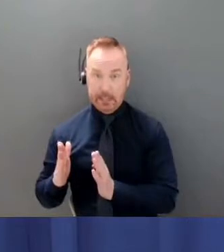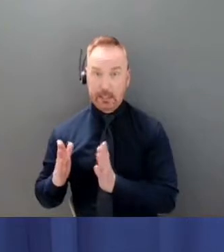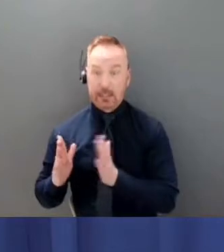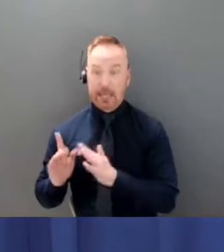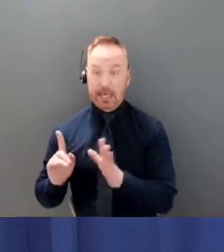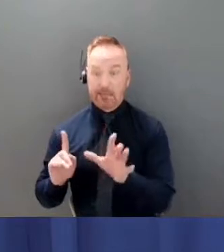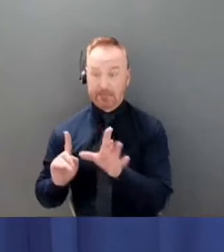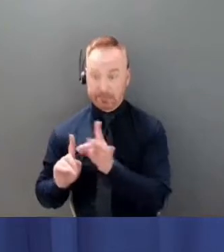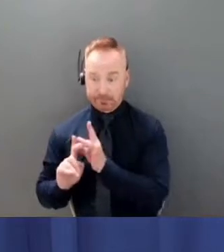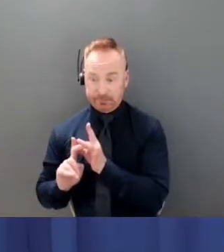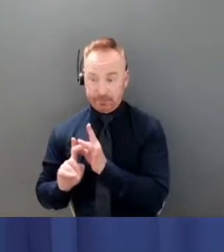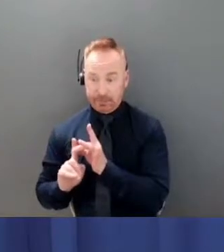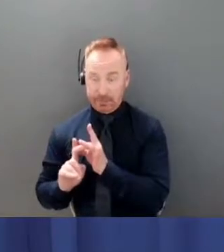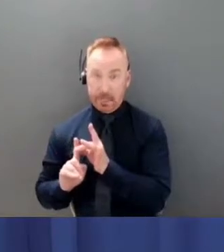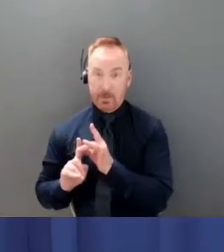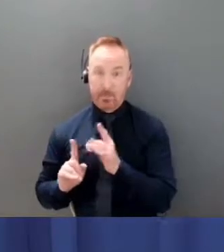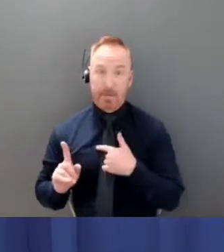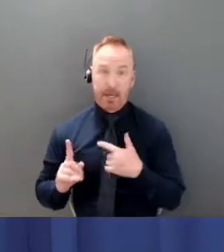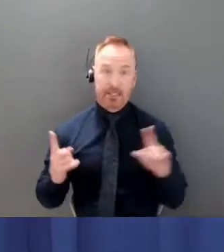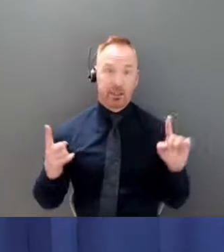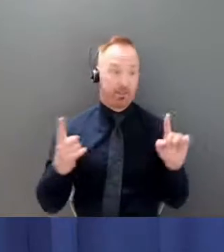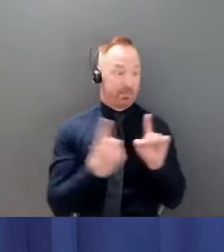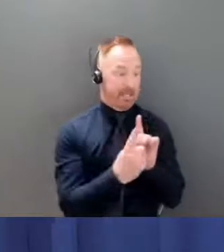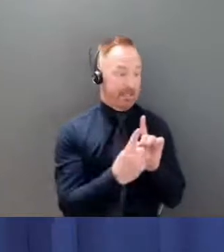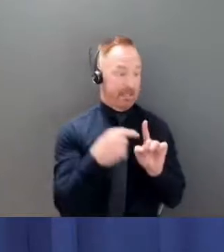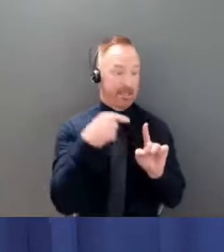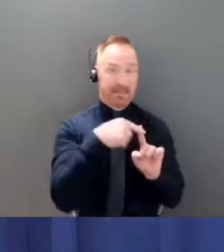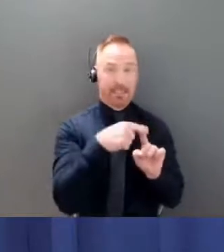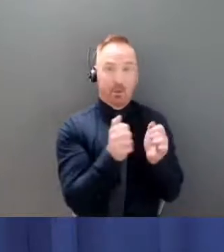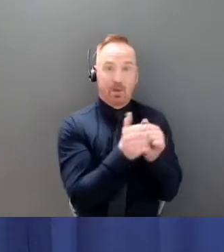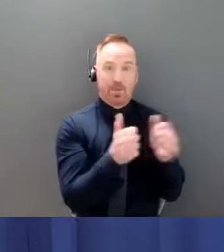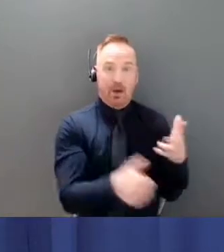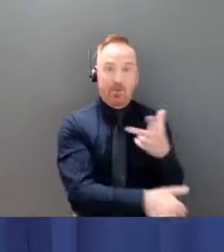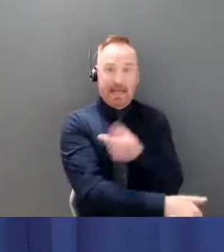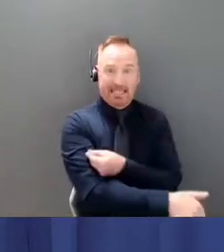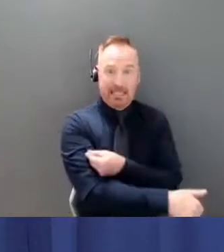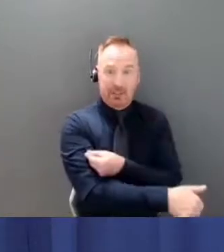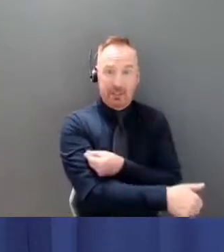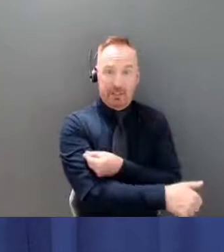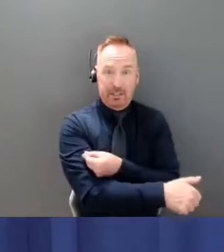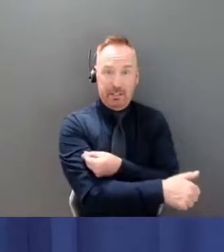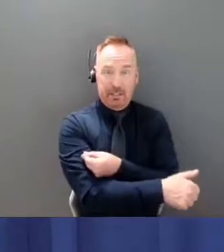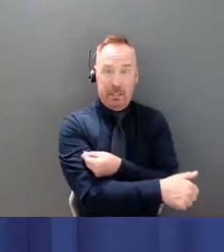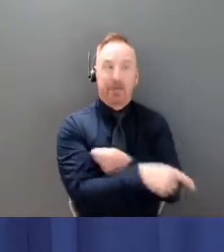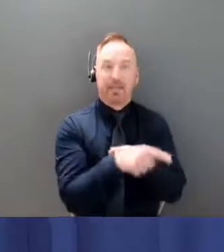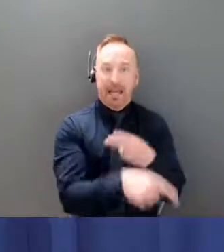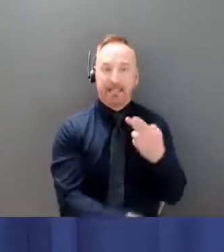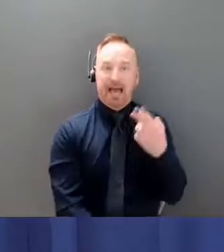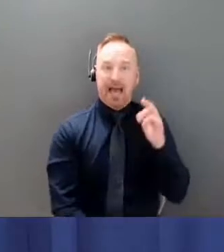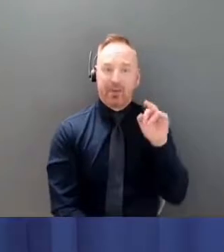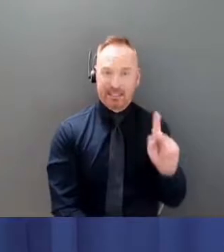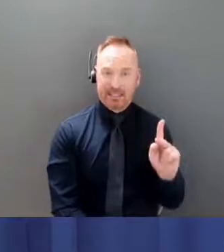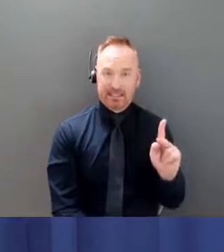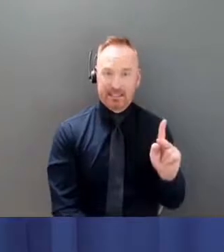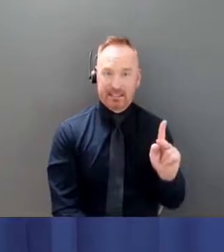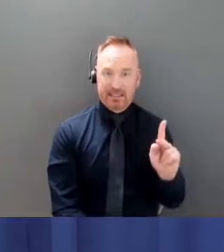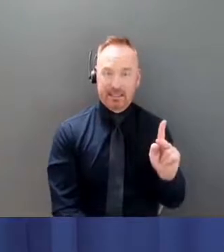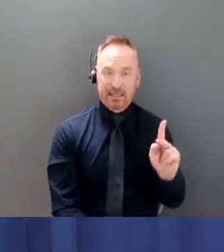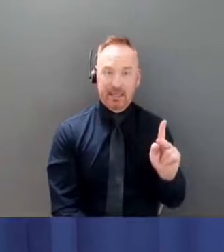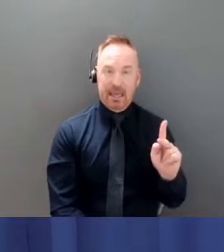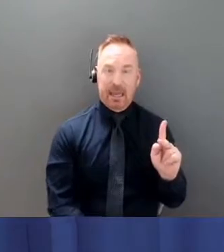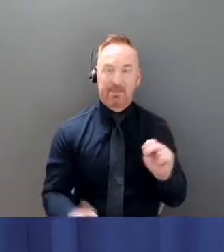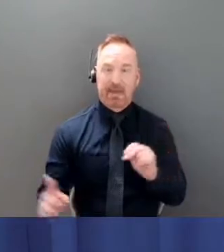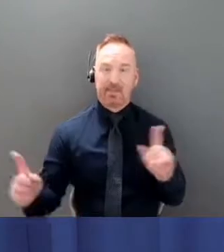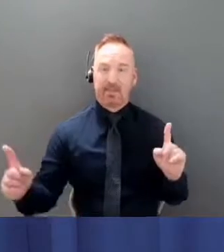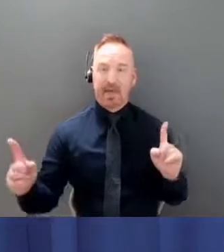in very high transmission uh risk um scenarios and then you go person to person to person or one person to multiple people